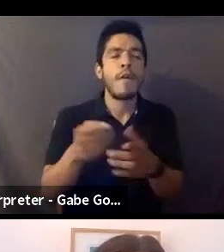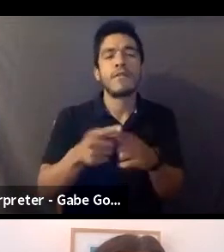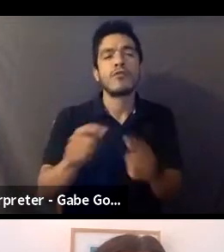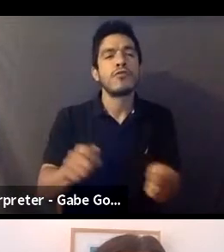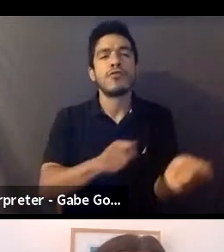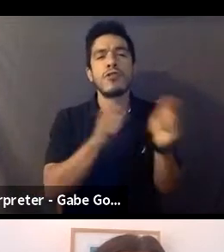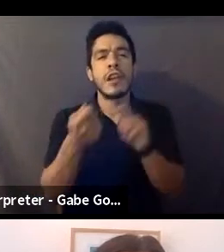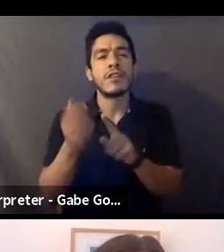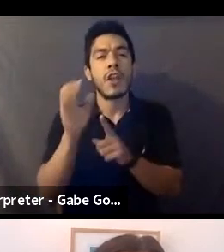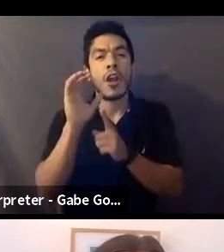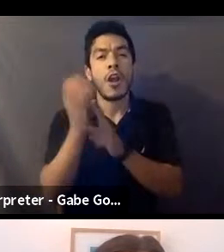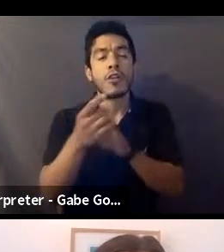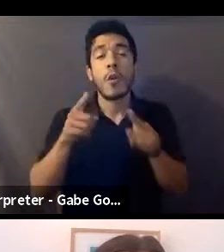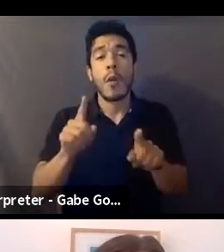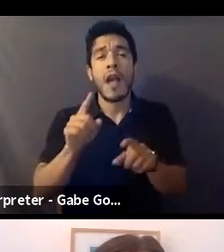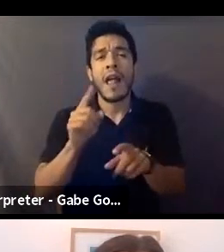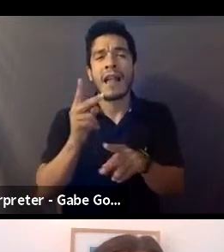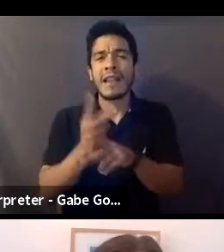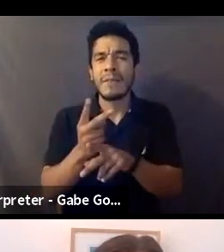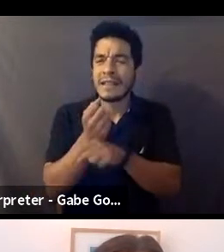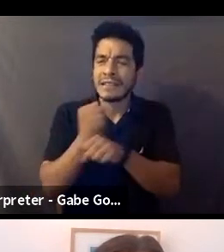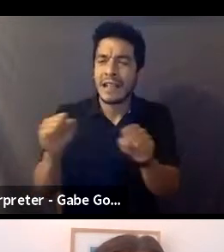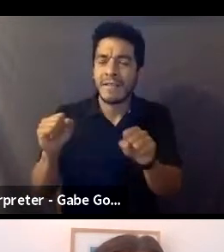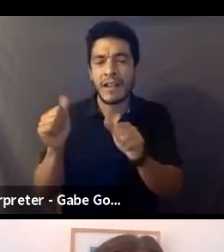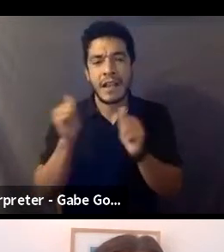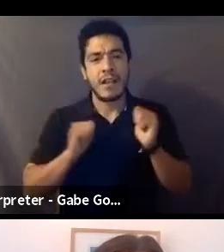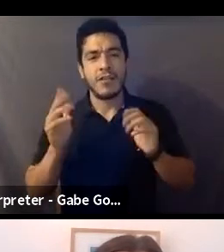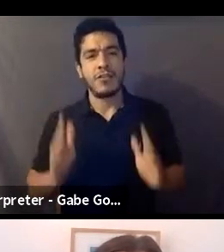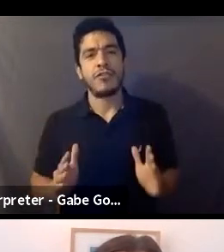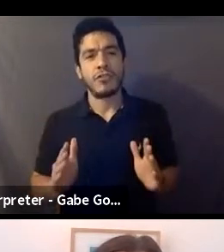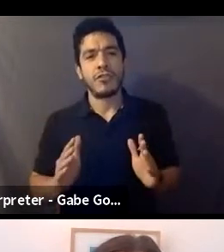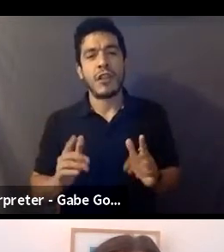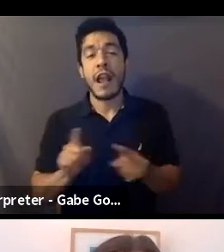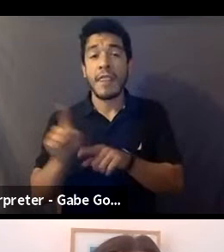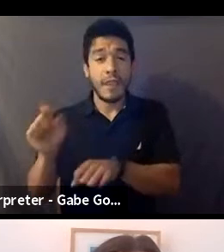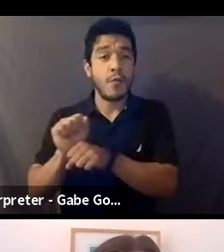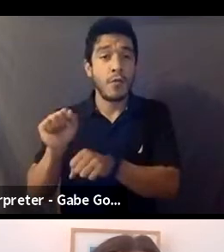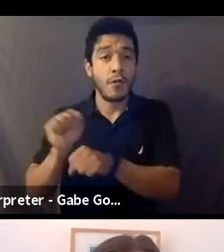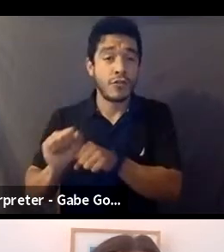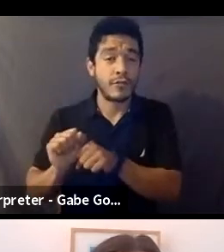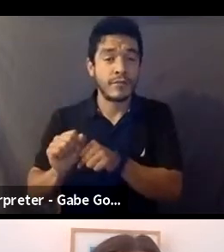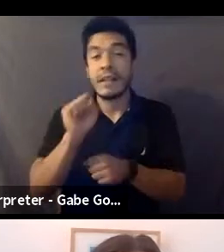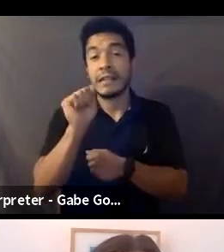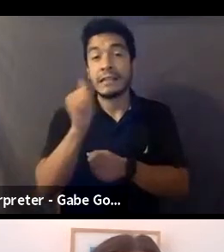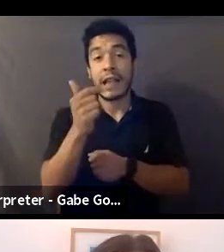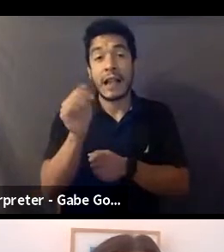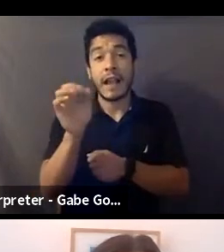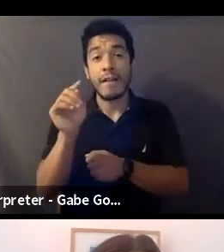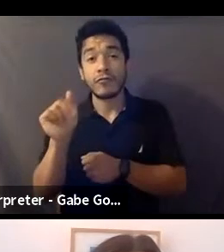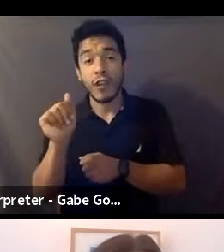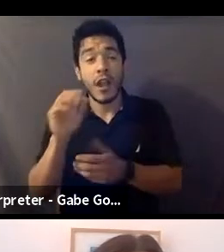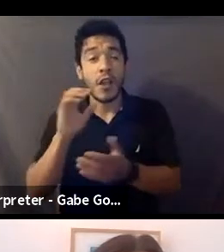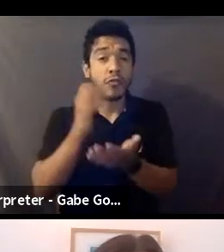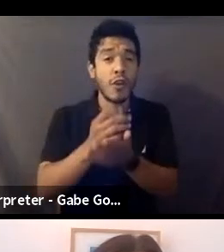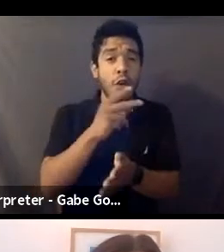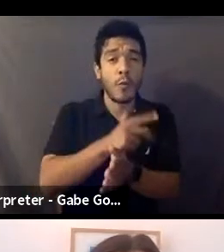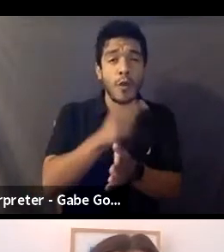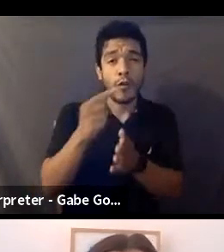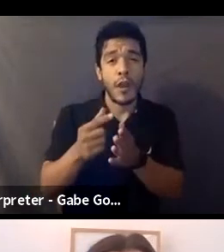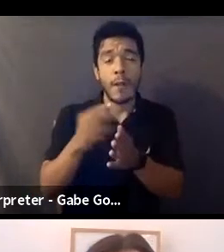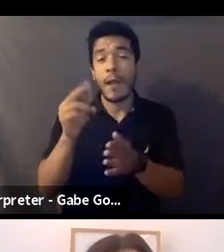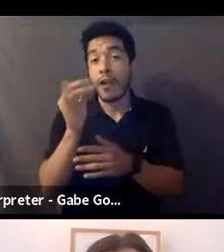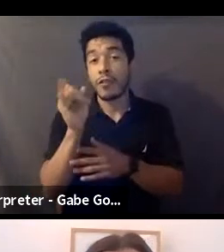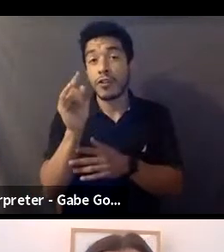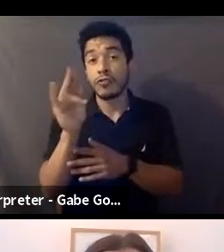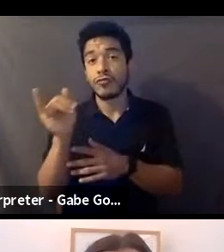culture while safeguarding the safety and security of our members as they work. SAG-AFTRA's accreditation program and registry that David